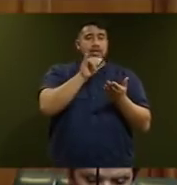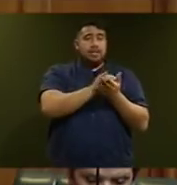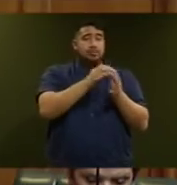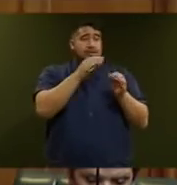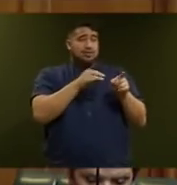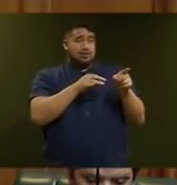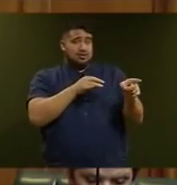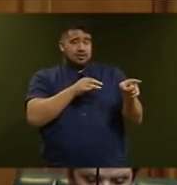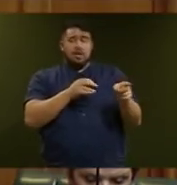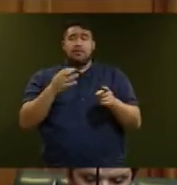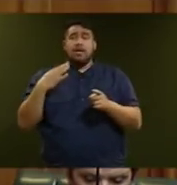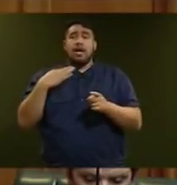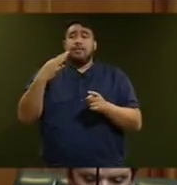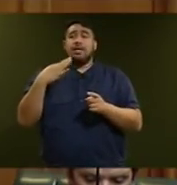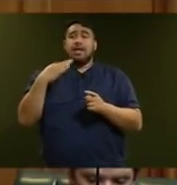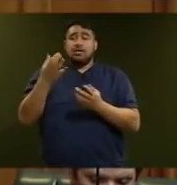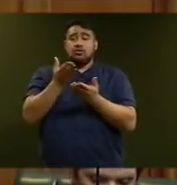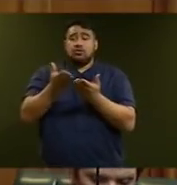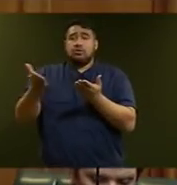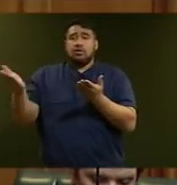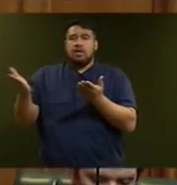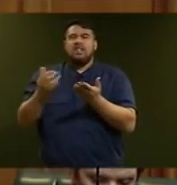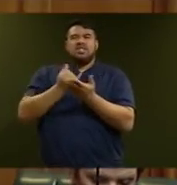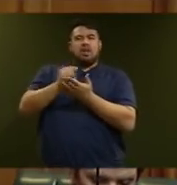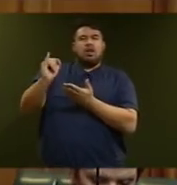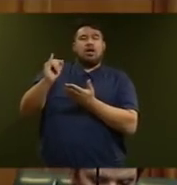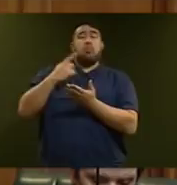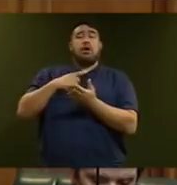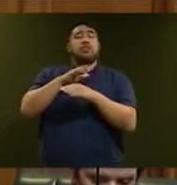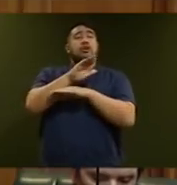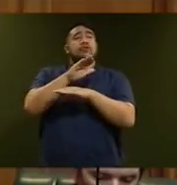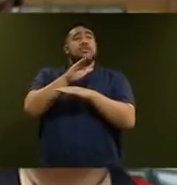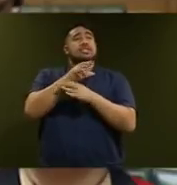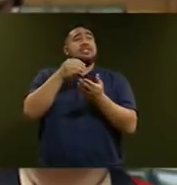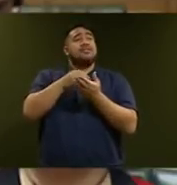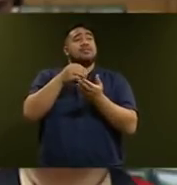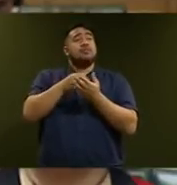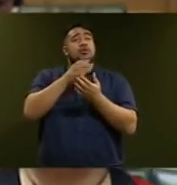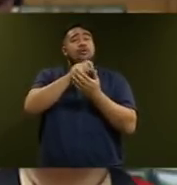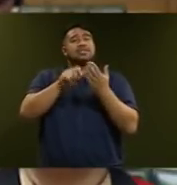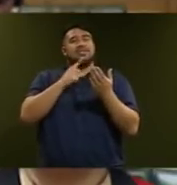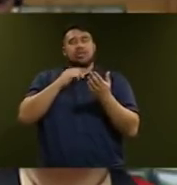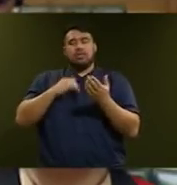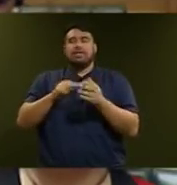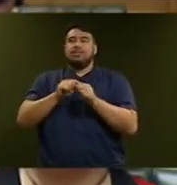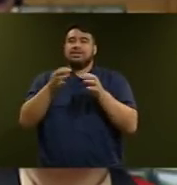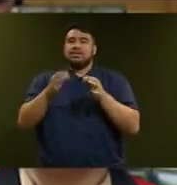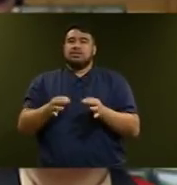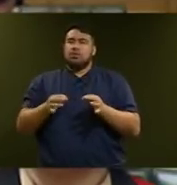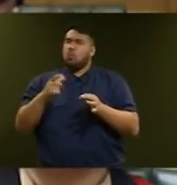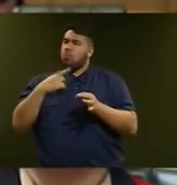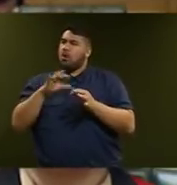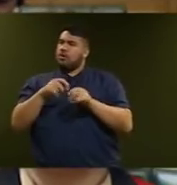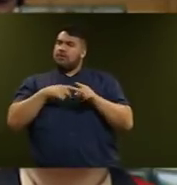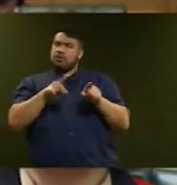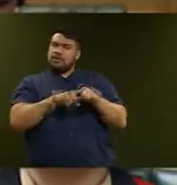applications where the Overseas Investment Office had recommended approving the decision? Because the criteria in